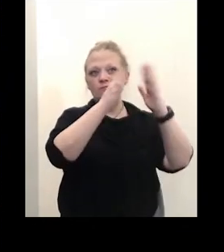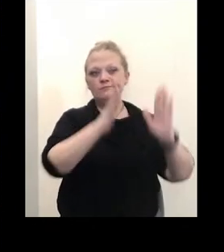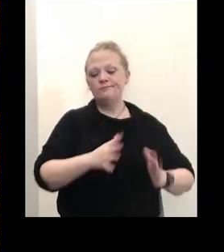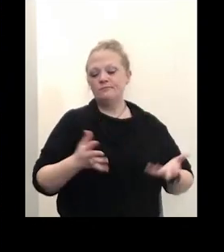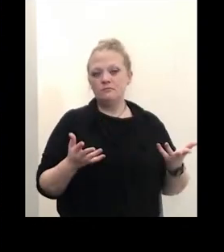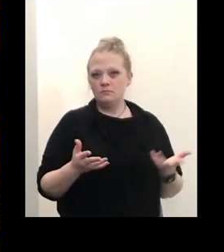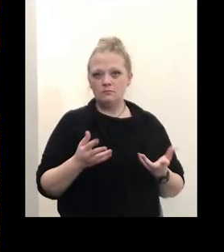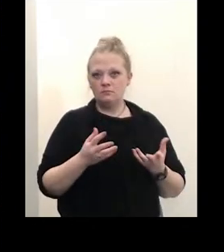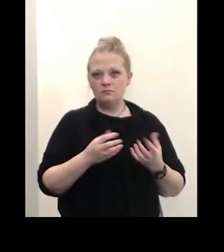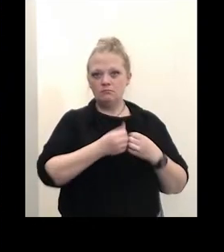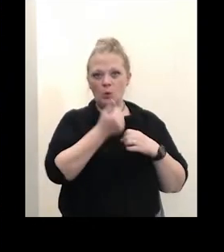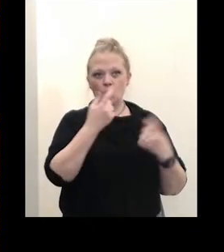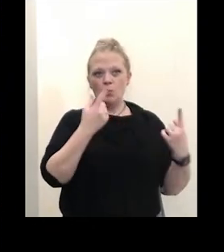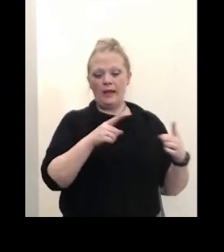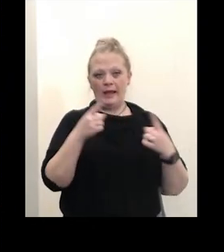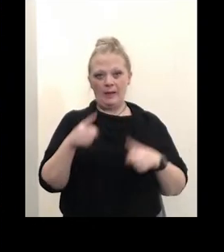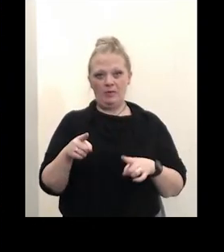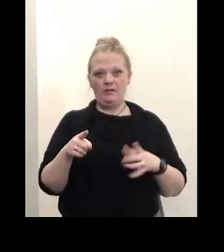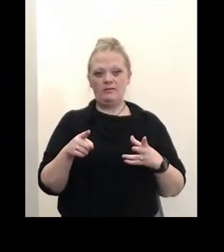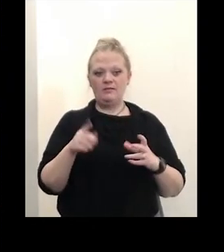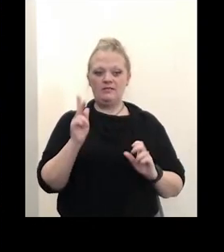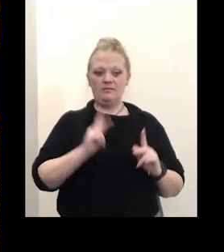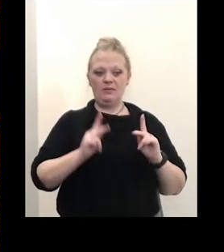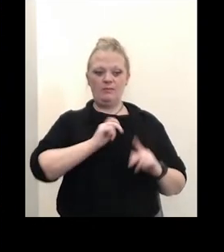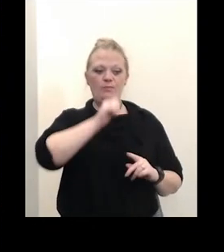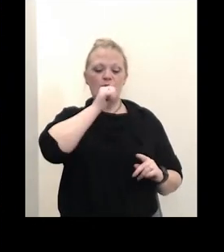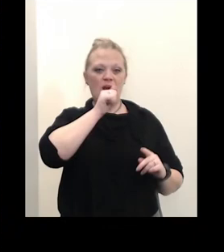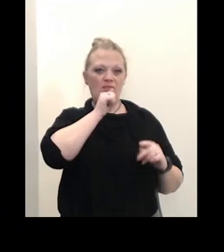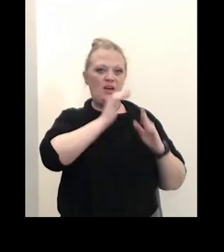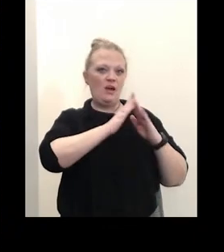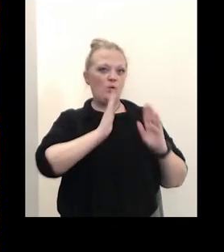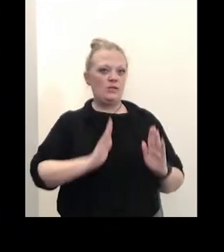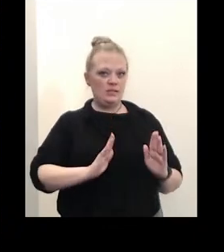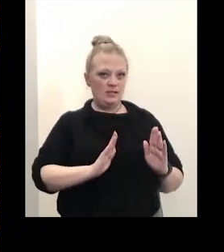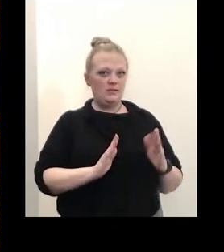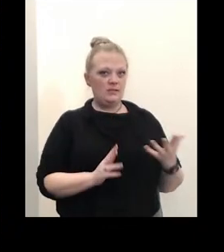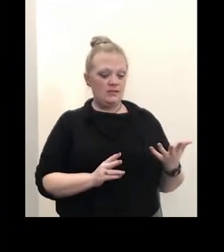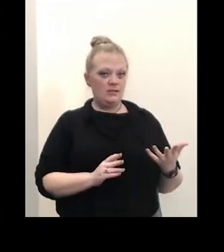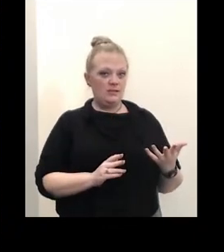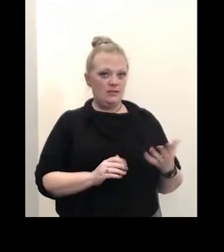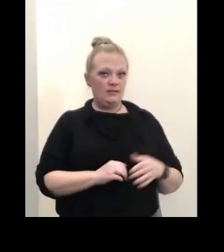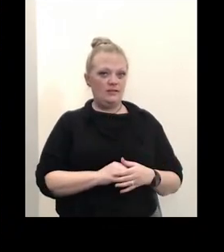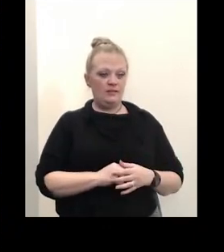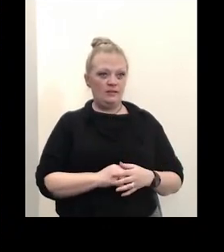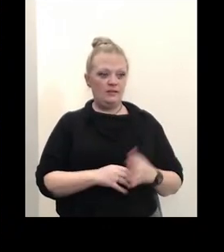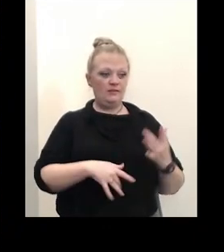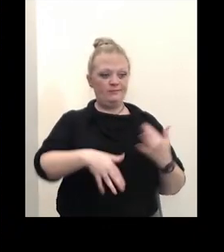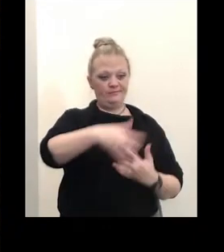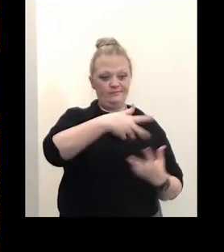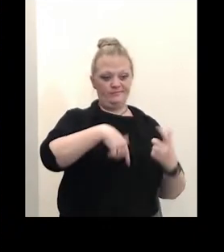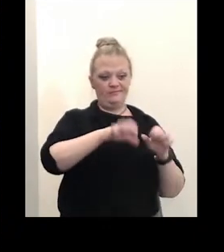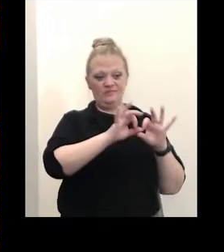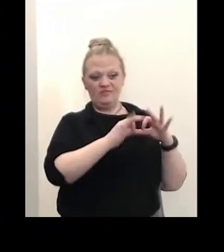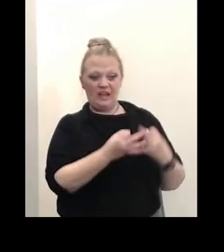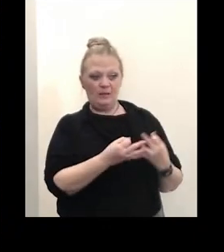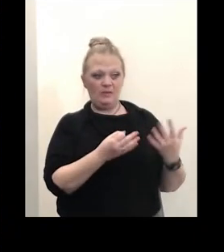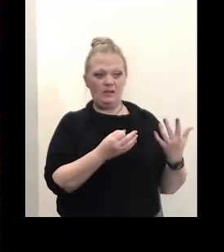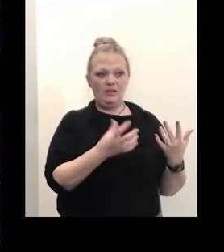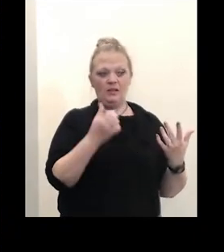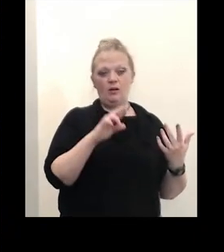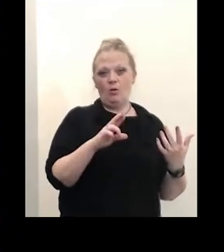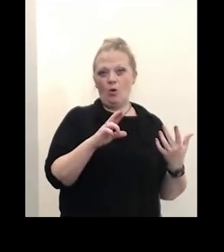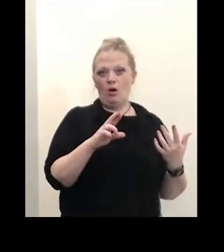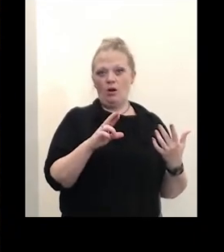is is happening in uh in you know people's private residences even their household um among family members or at uh it's at